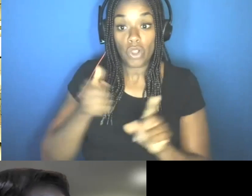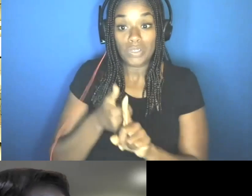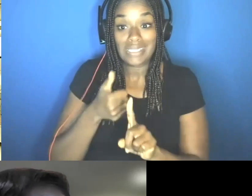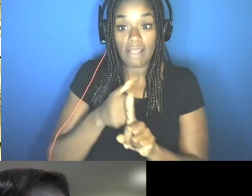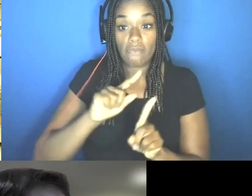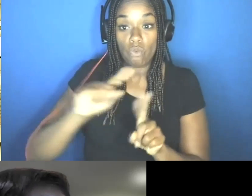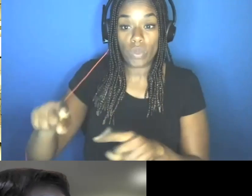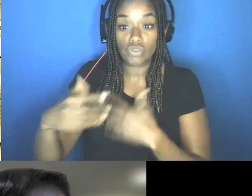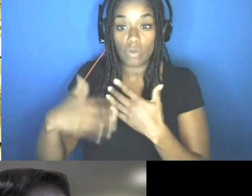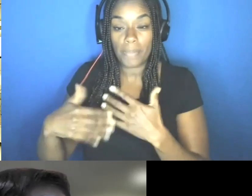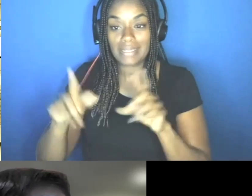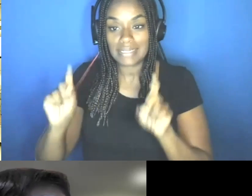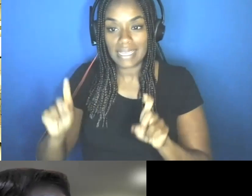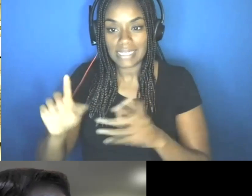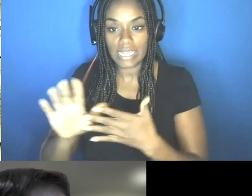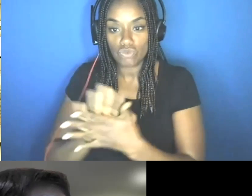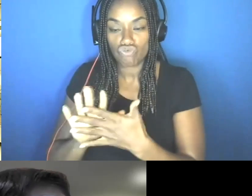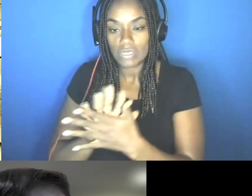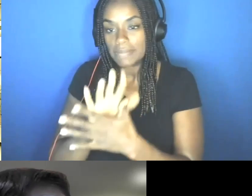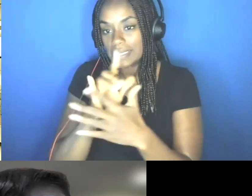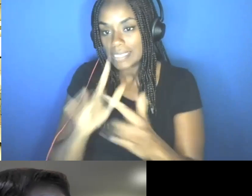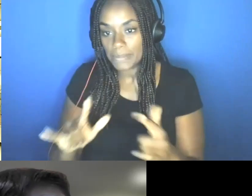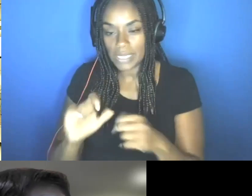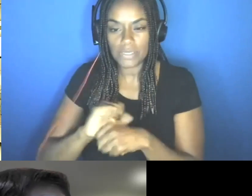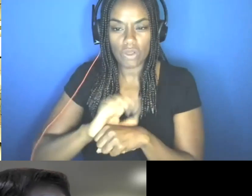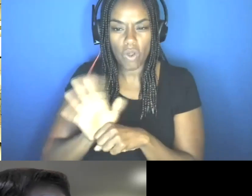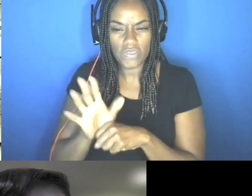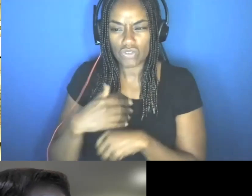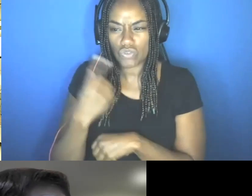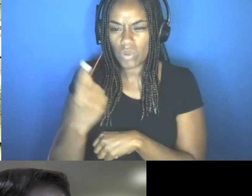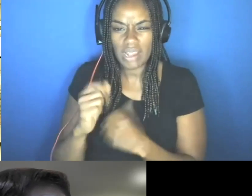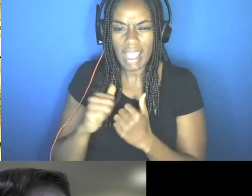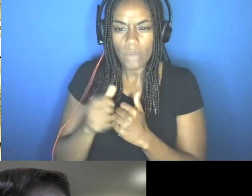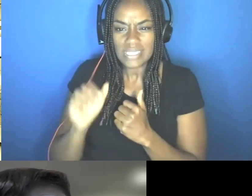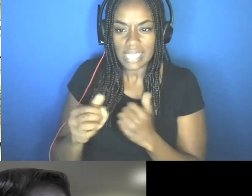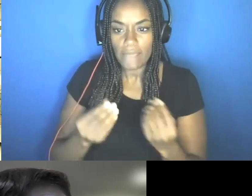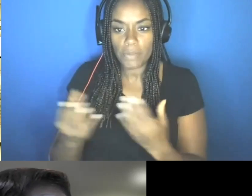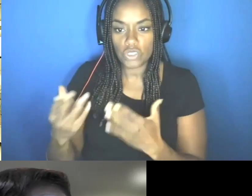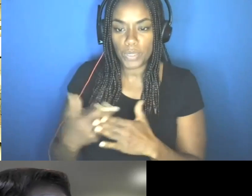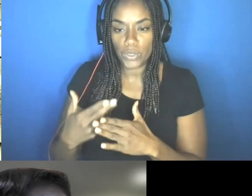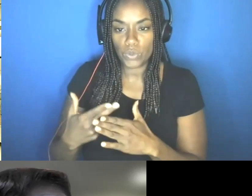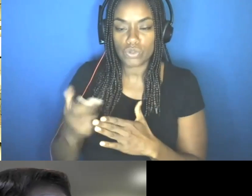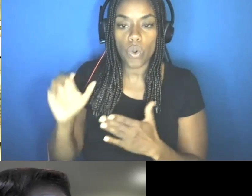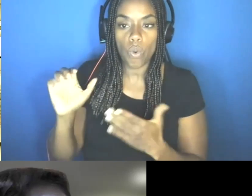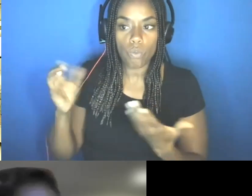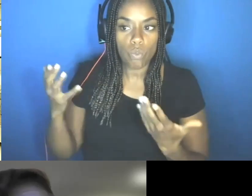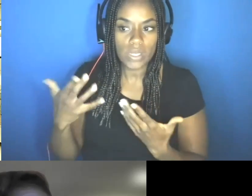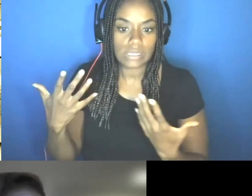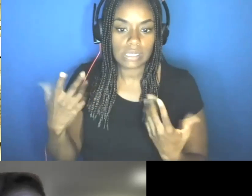was also screened at the time for COVID. And she was wondering how is that information being used or what is being used? What is that being done?